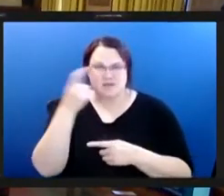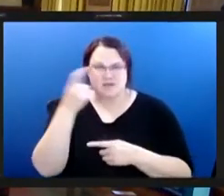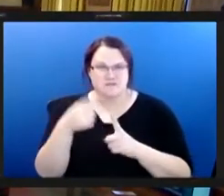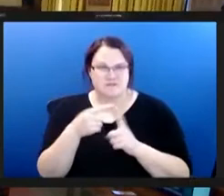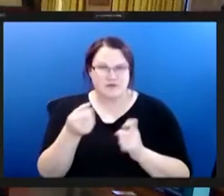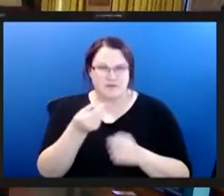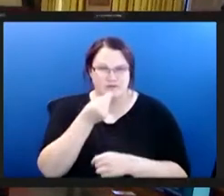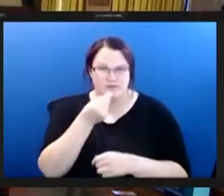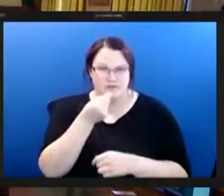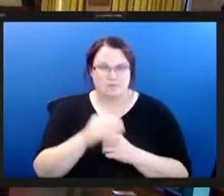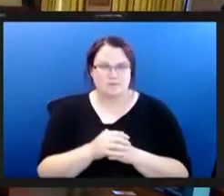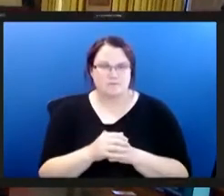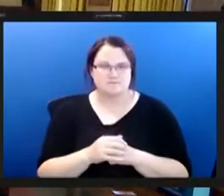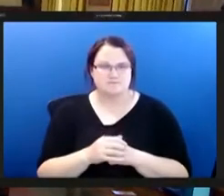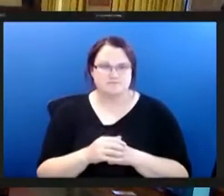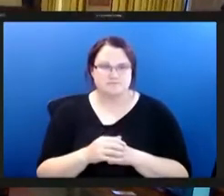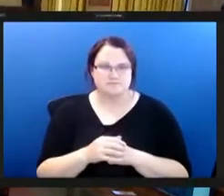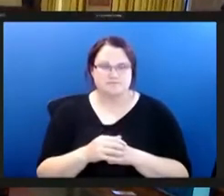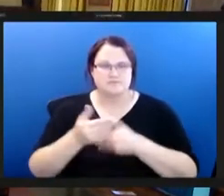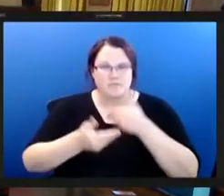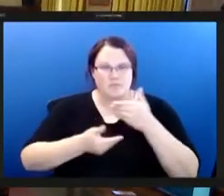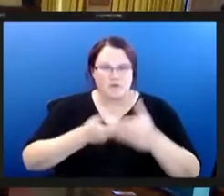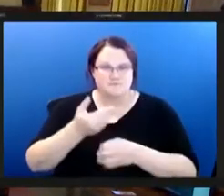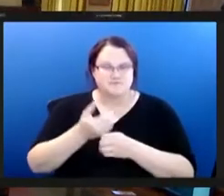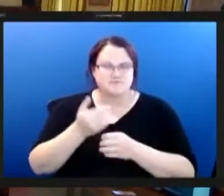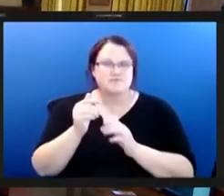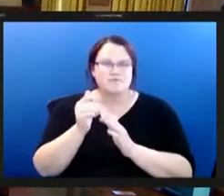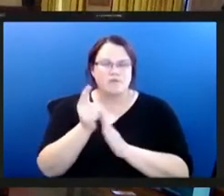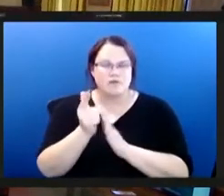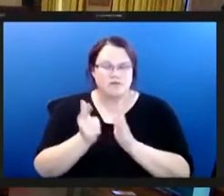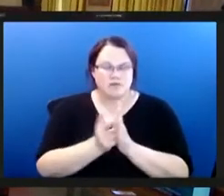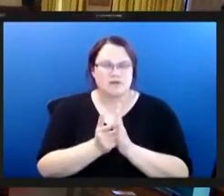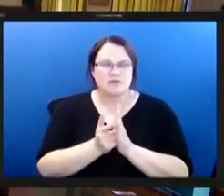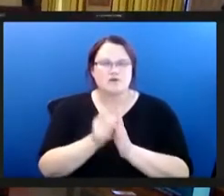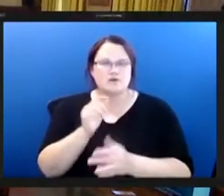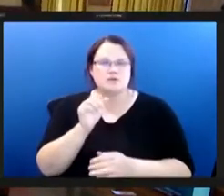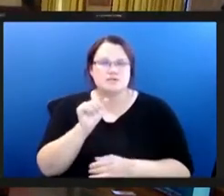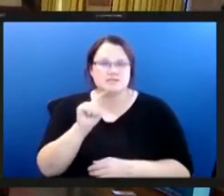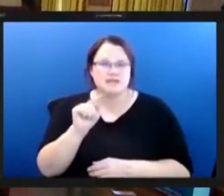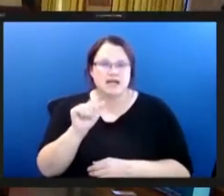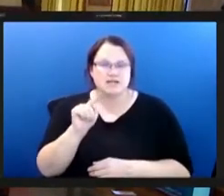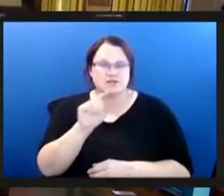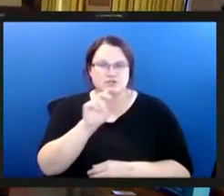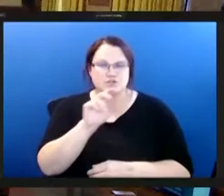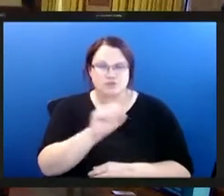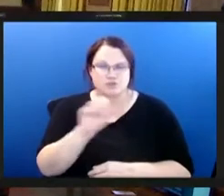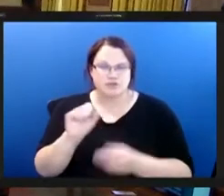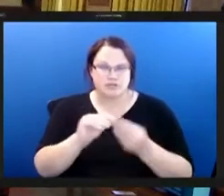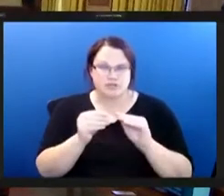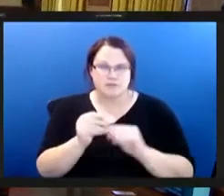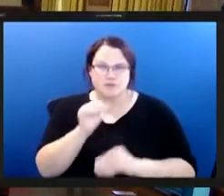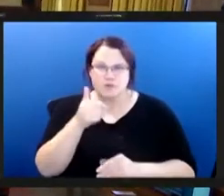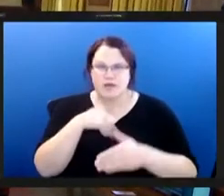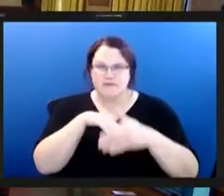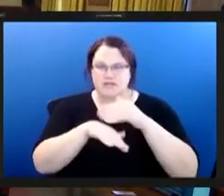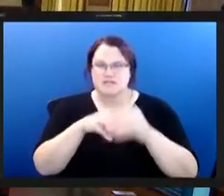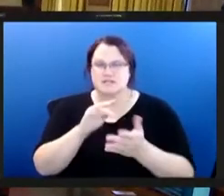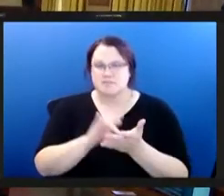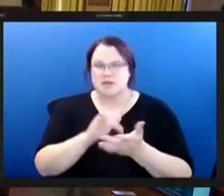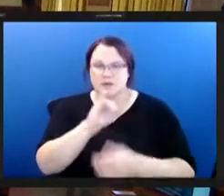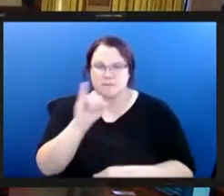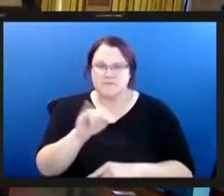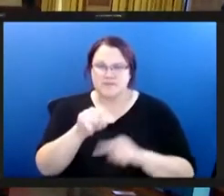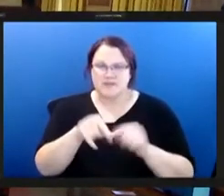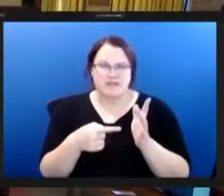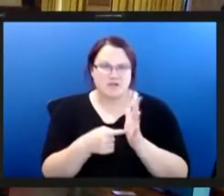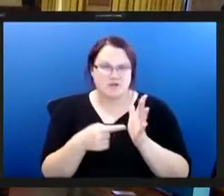since our community members are in the process of getting legal status and social security numbers they do not have access to medical insurance they cannot afford to go to the doctor